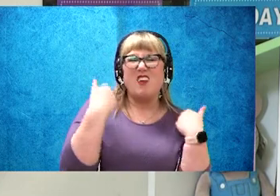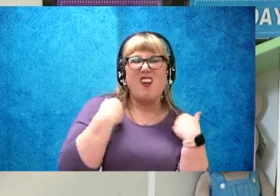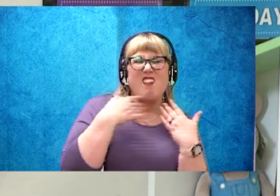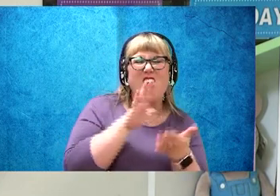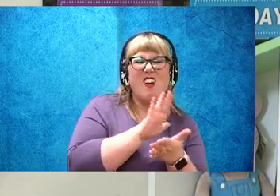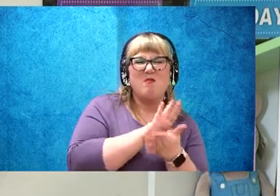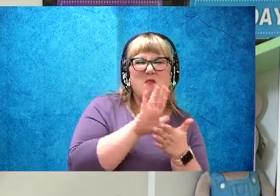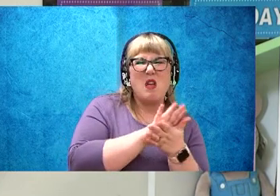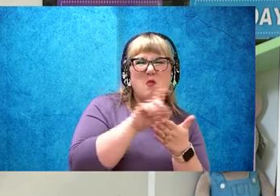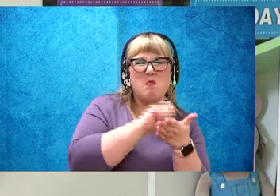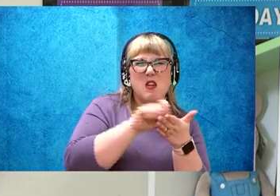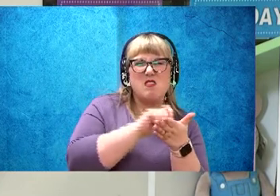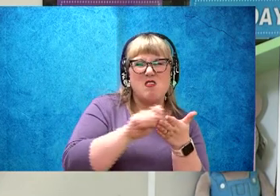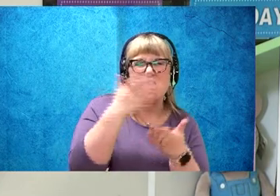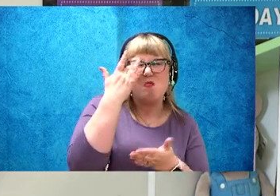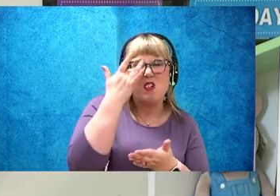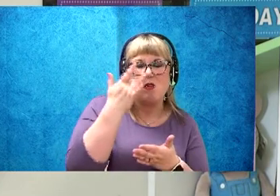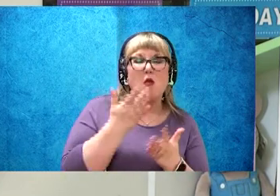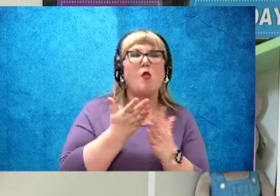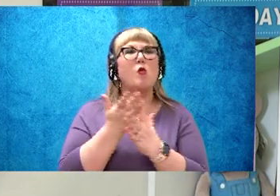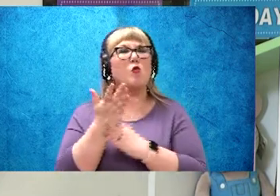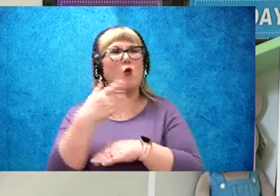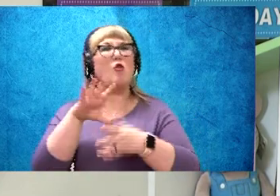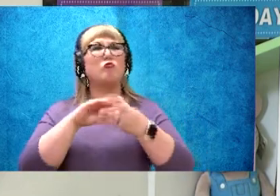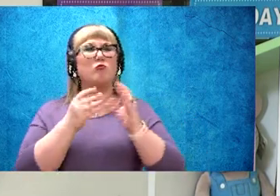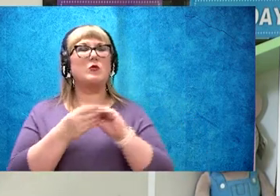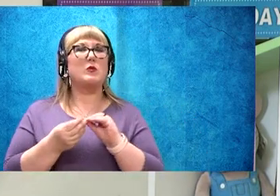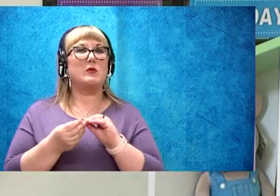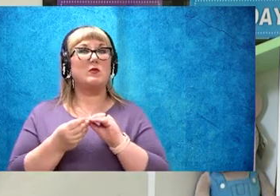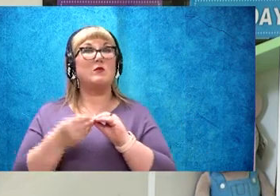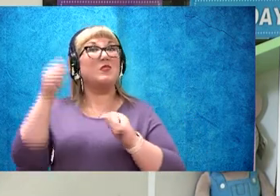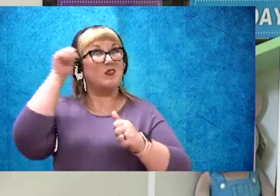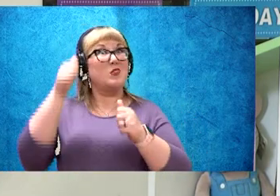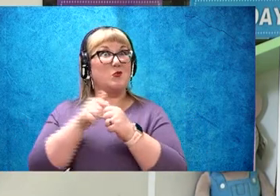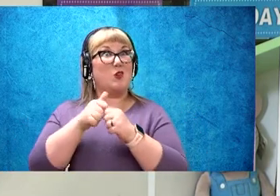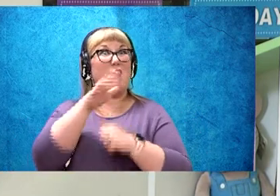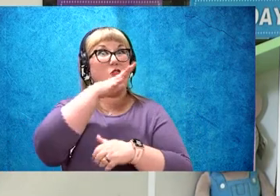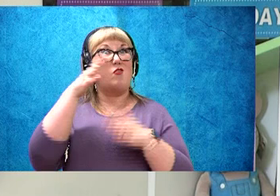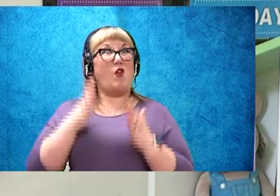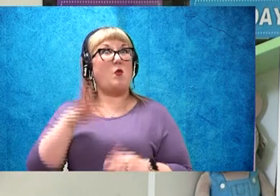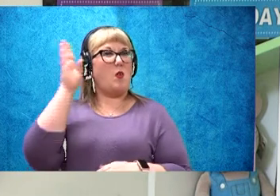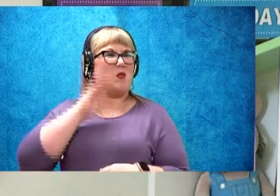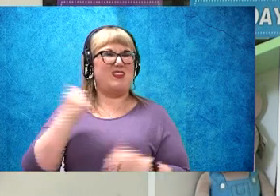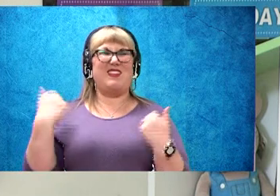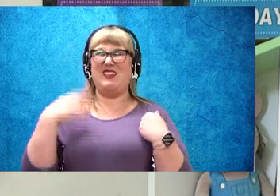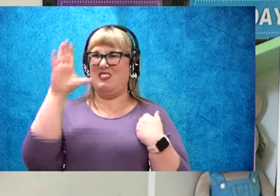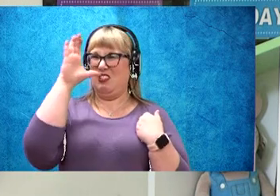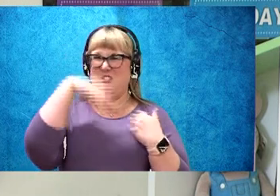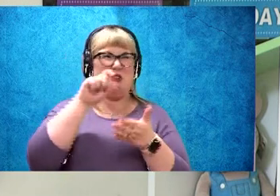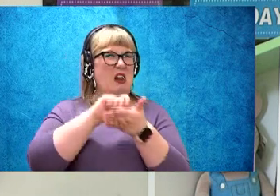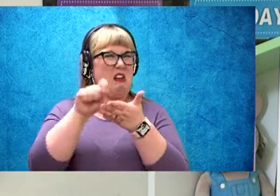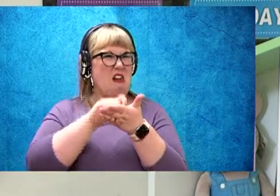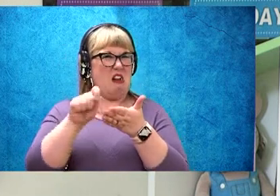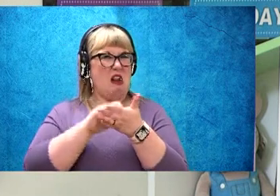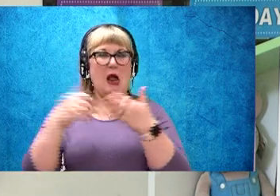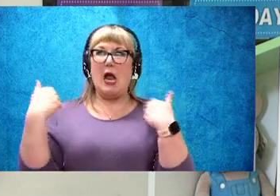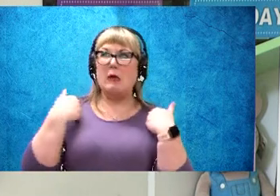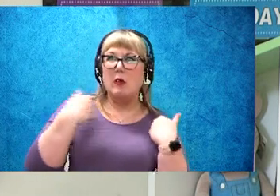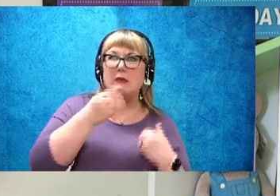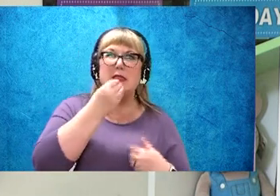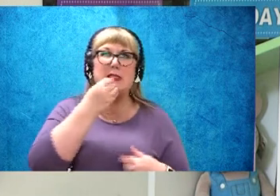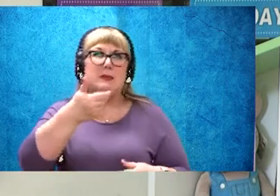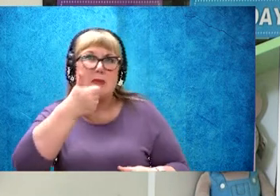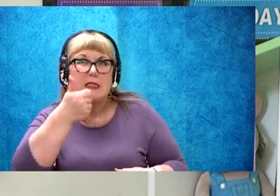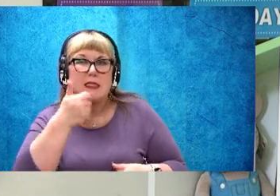paper? Throughout the story, remember, Farmer Brown left strange notes for animals to eat